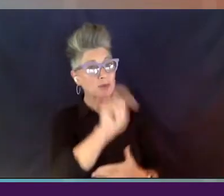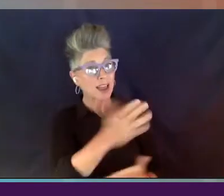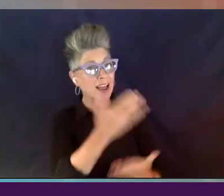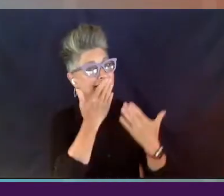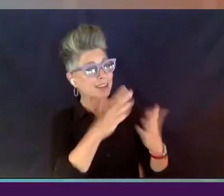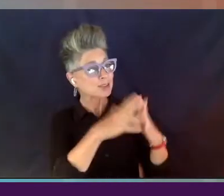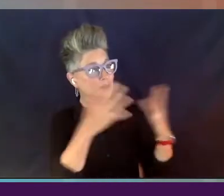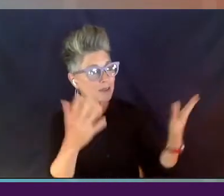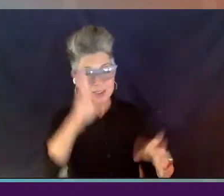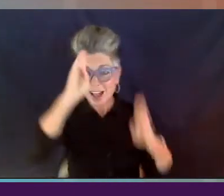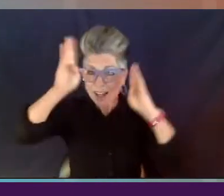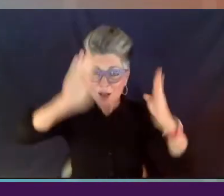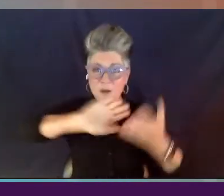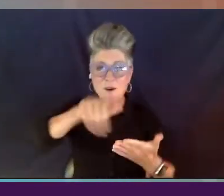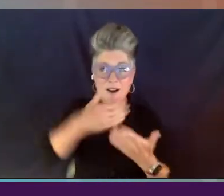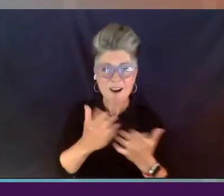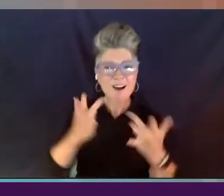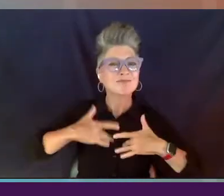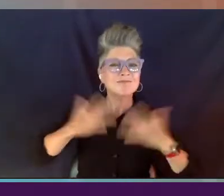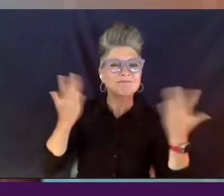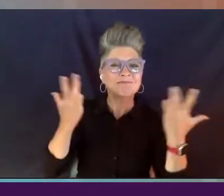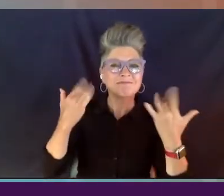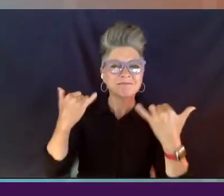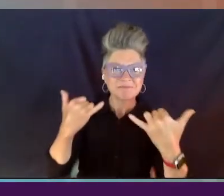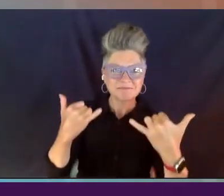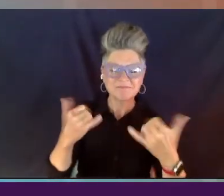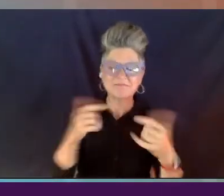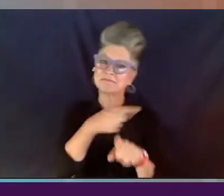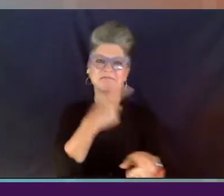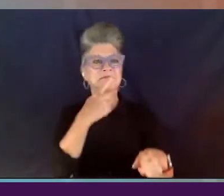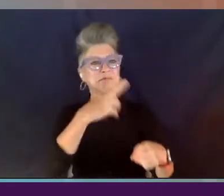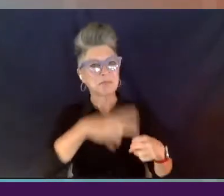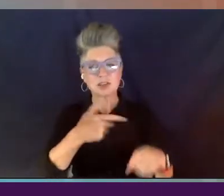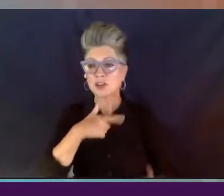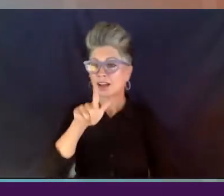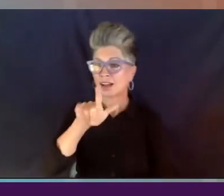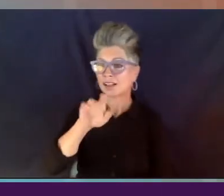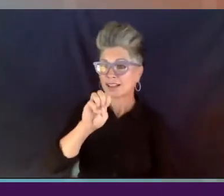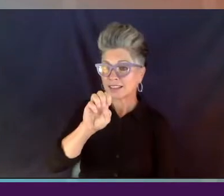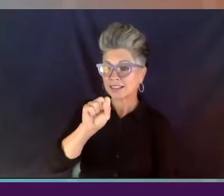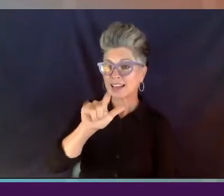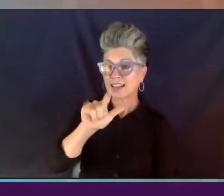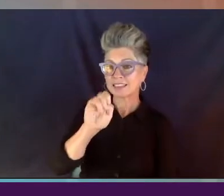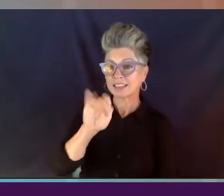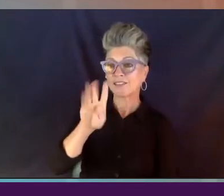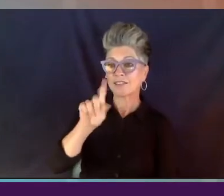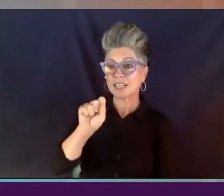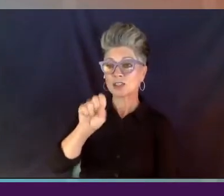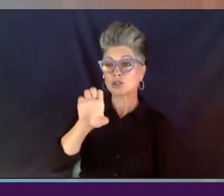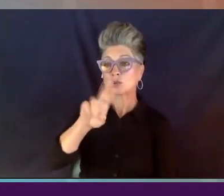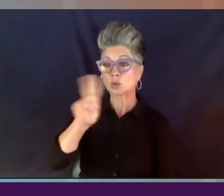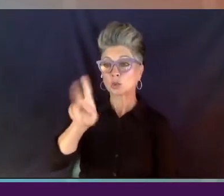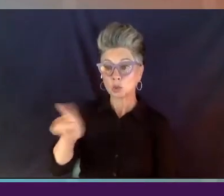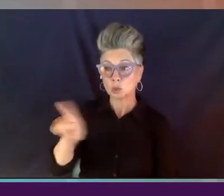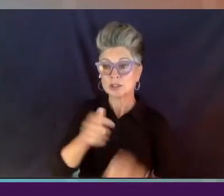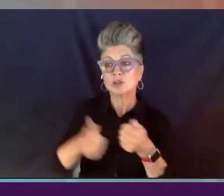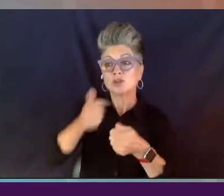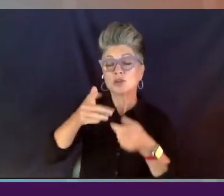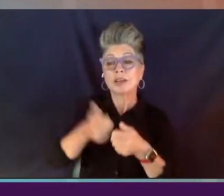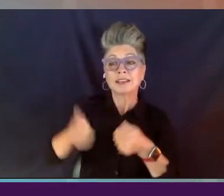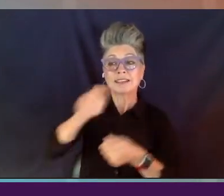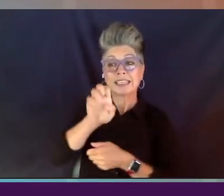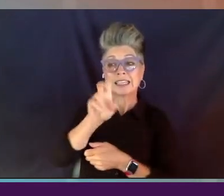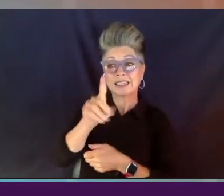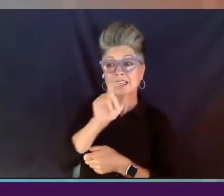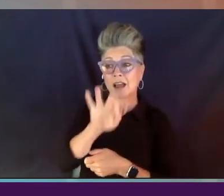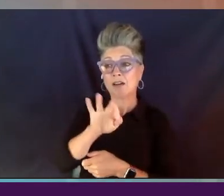are you doing today? As he mentioned, I'm Leslie Fields Cruz. I'm the Executive Director of Black Public Media. My pronouns are she, her, hers,